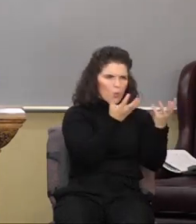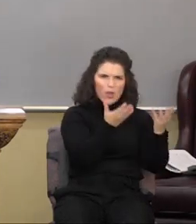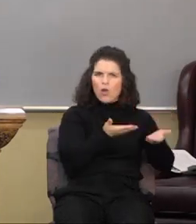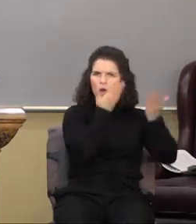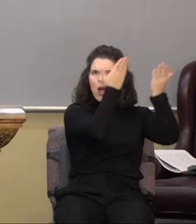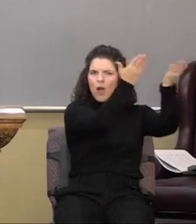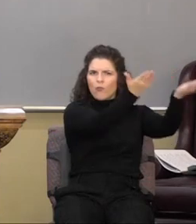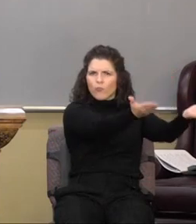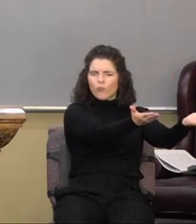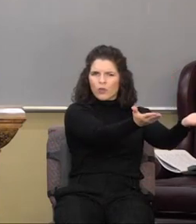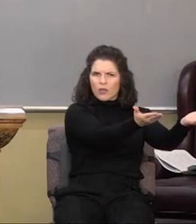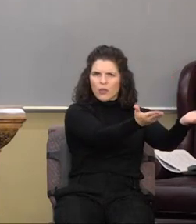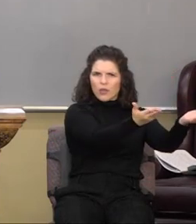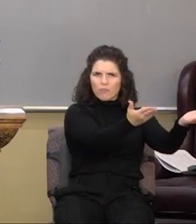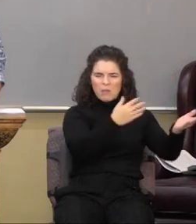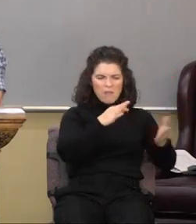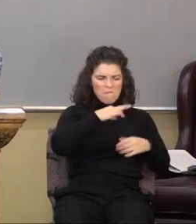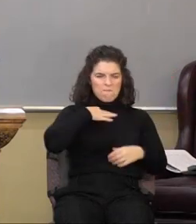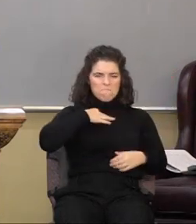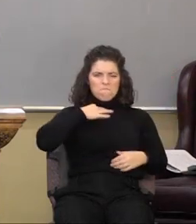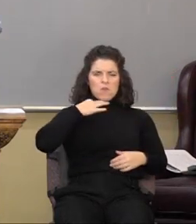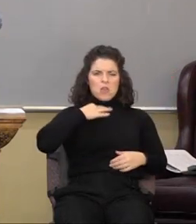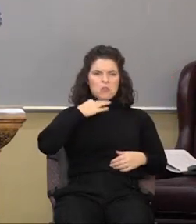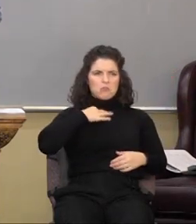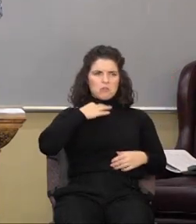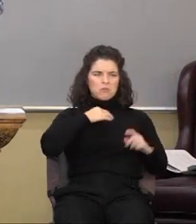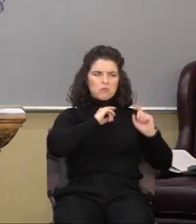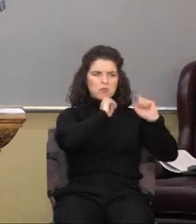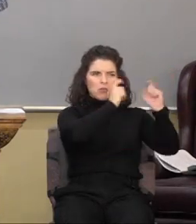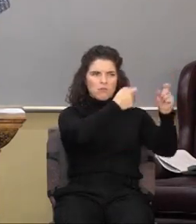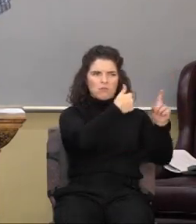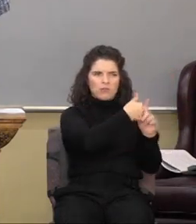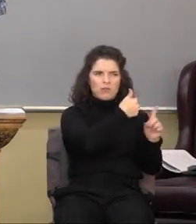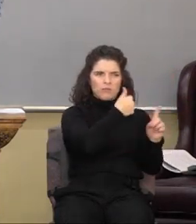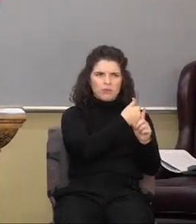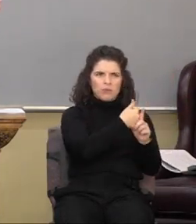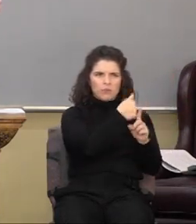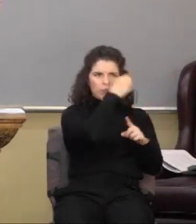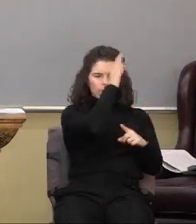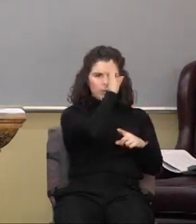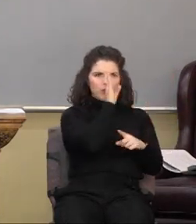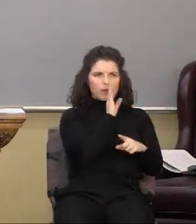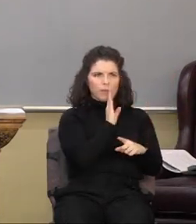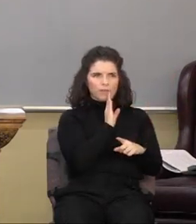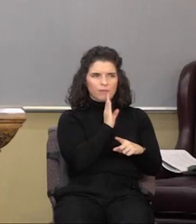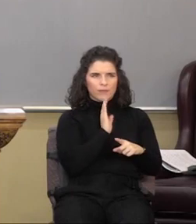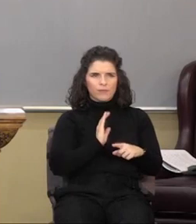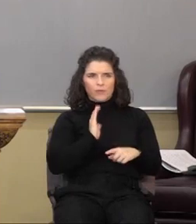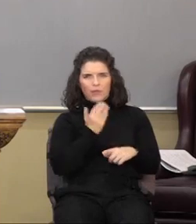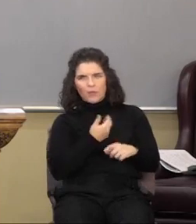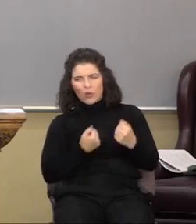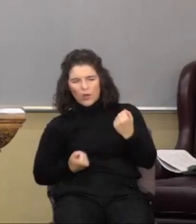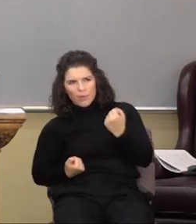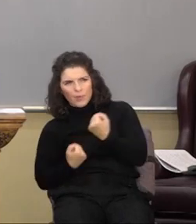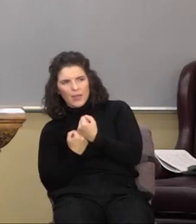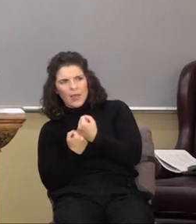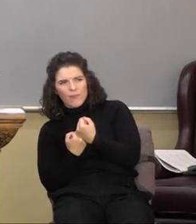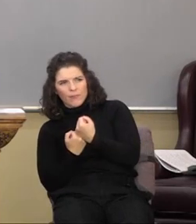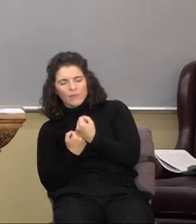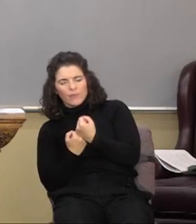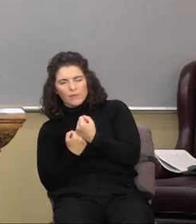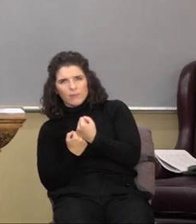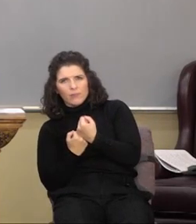offering, voluntarily gifting himself to God on our behalf.